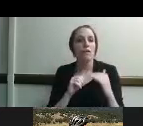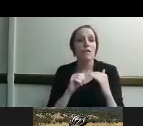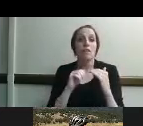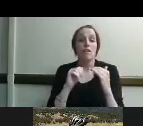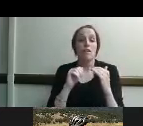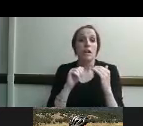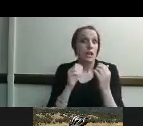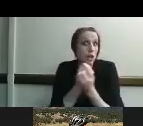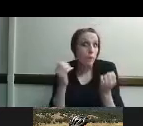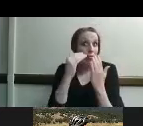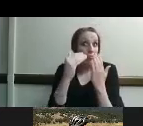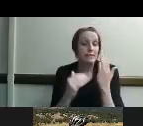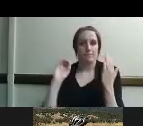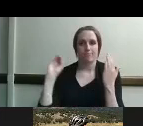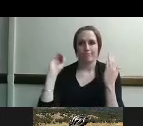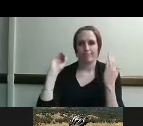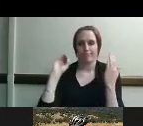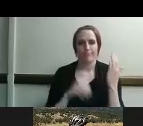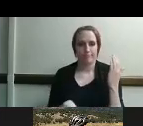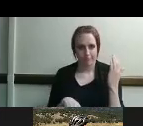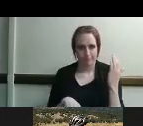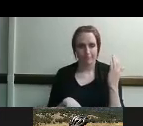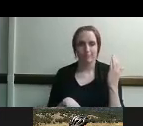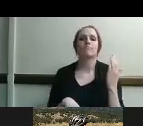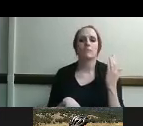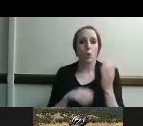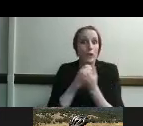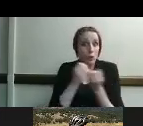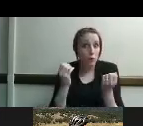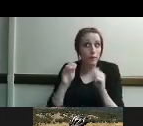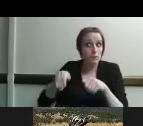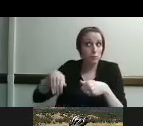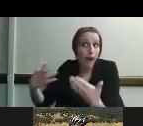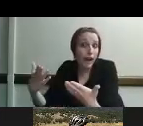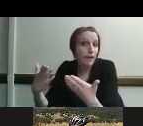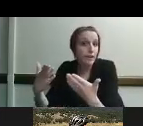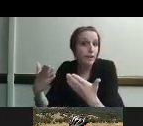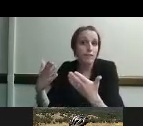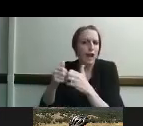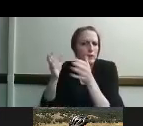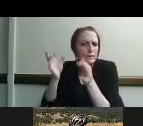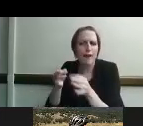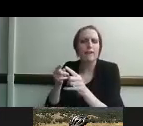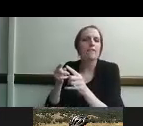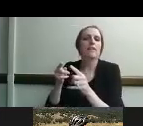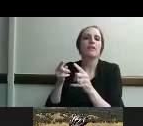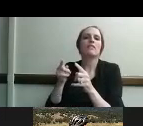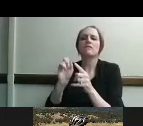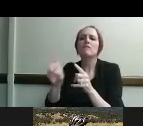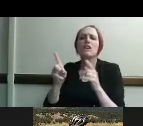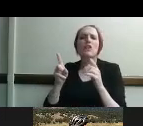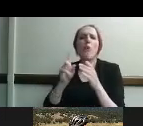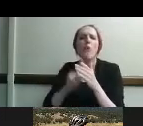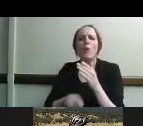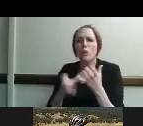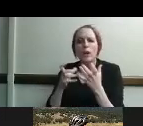gets is determined by first and foremost what does the consumer want to do with the equipment all of those ways of